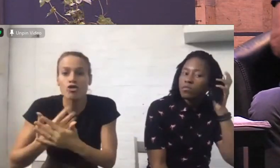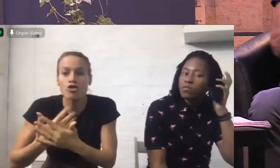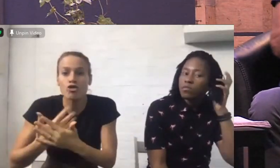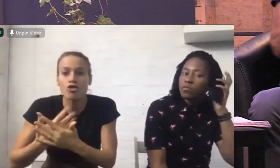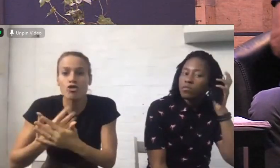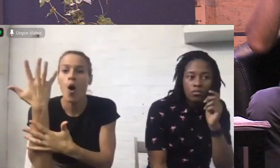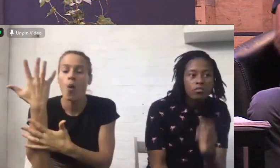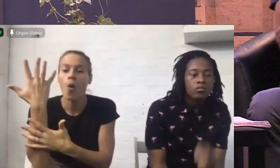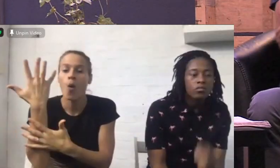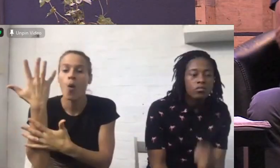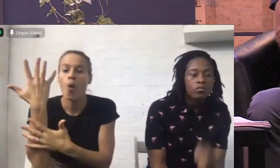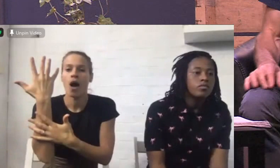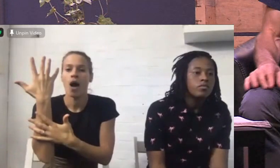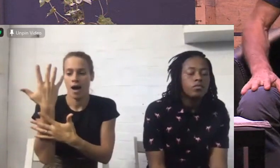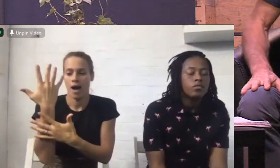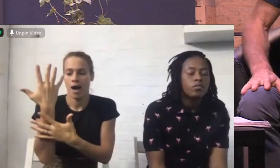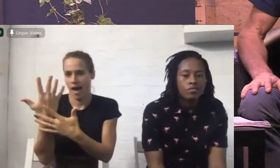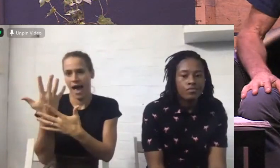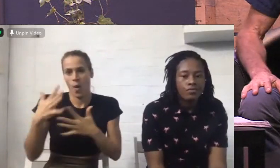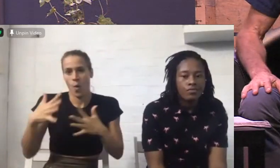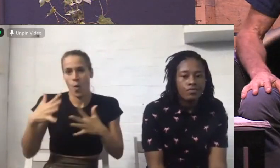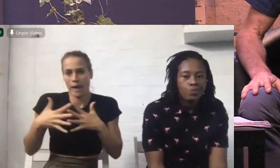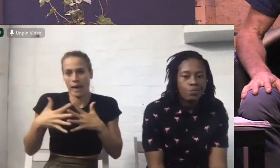when you get filled with shalom